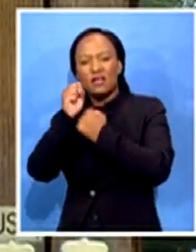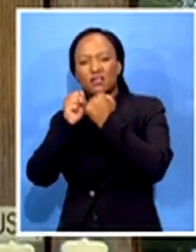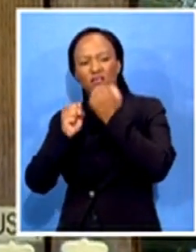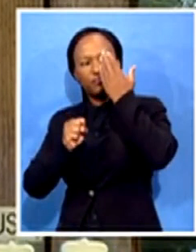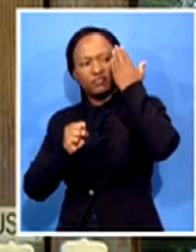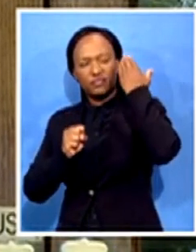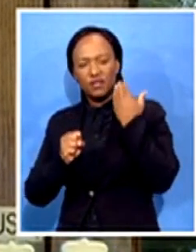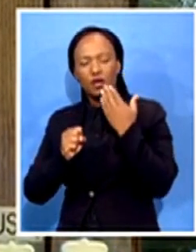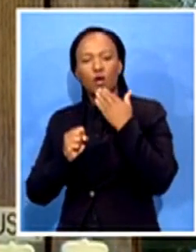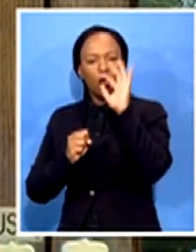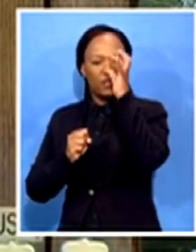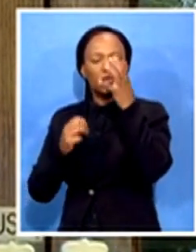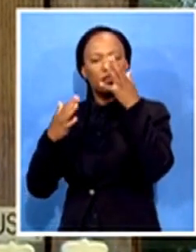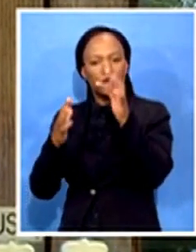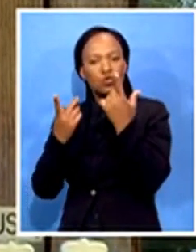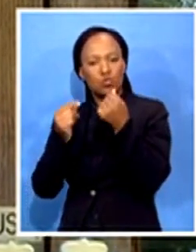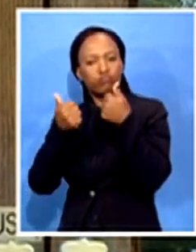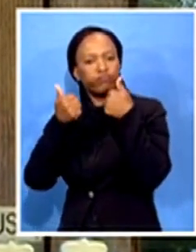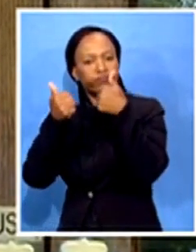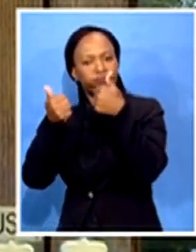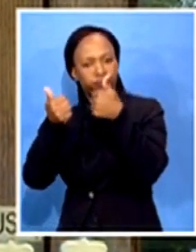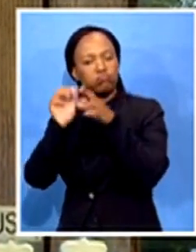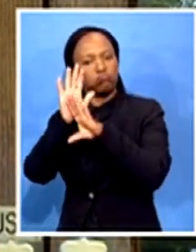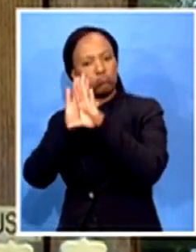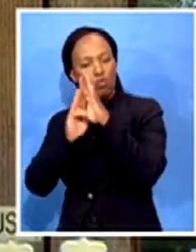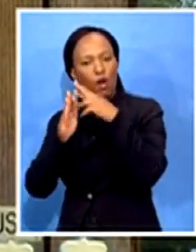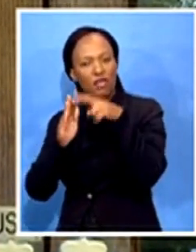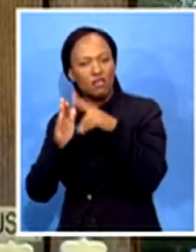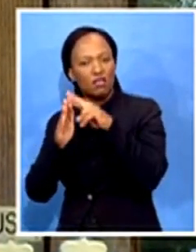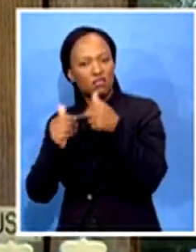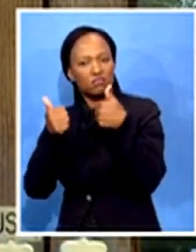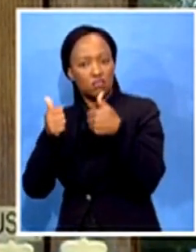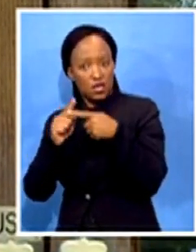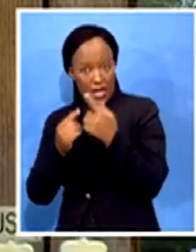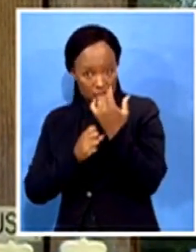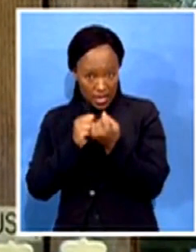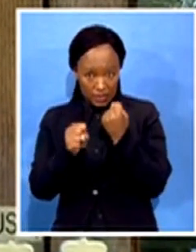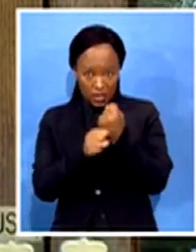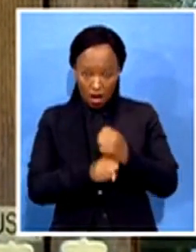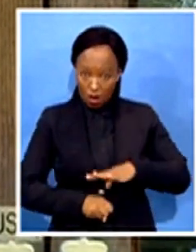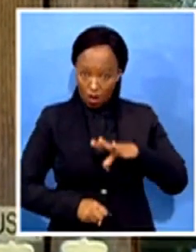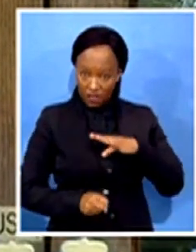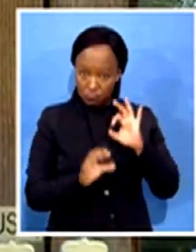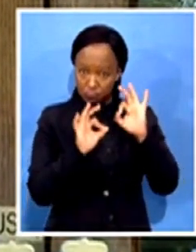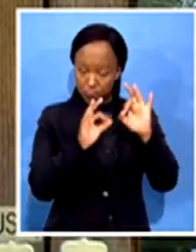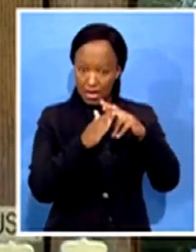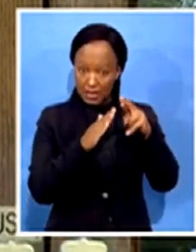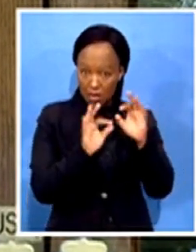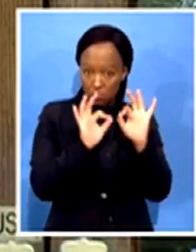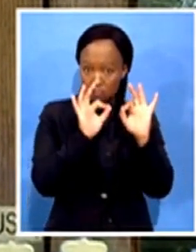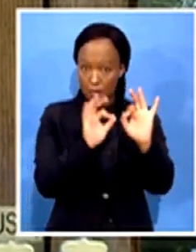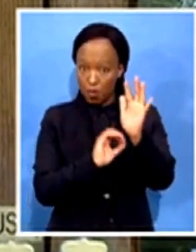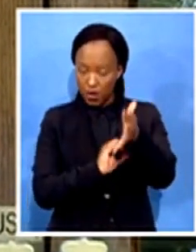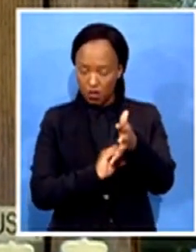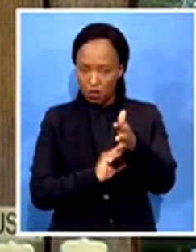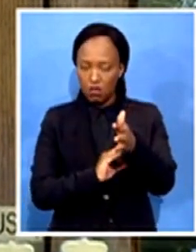around, are you confident that the province will still perform well? We are very confident, owing to what we have been doing, the support that